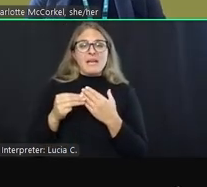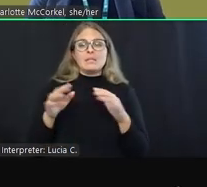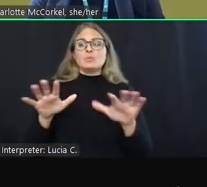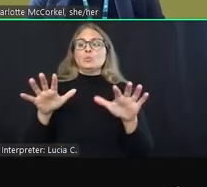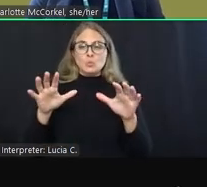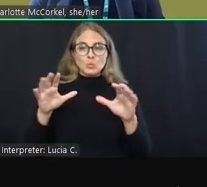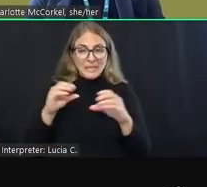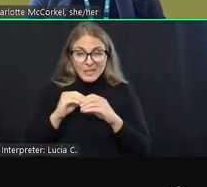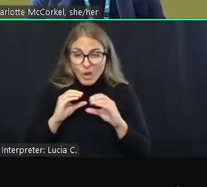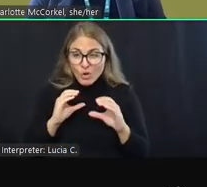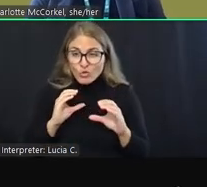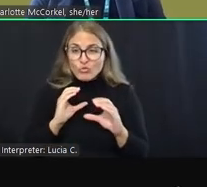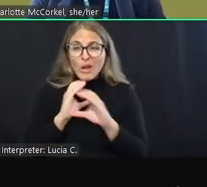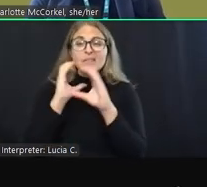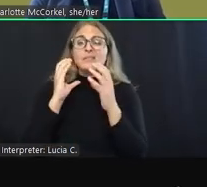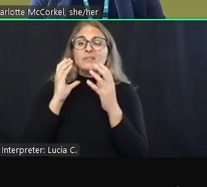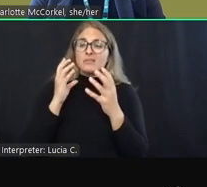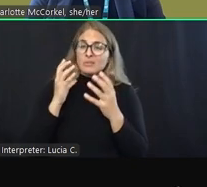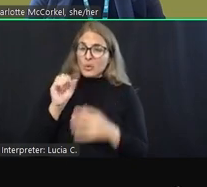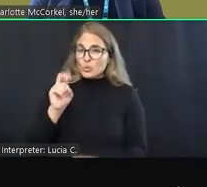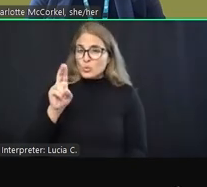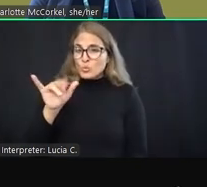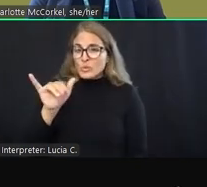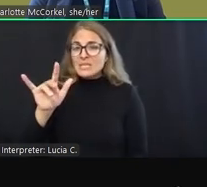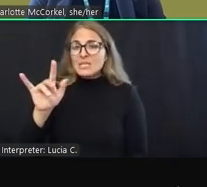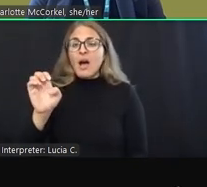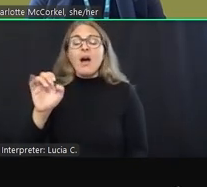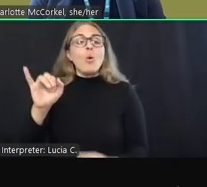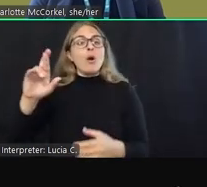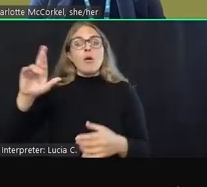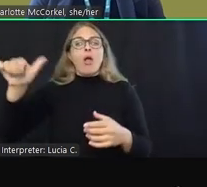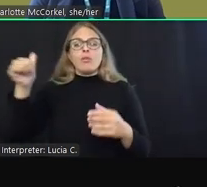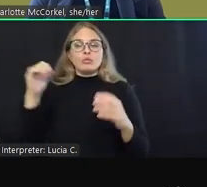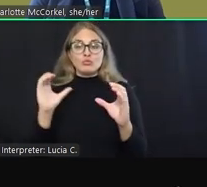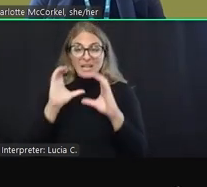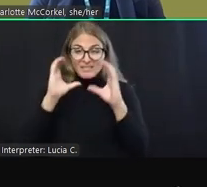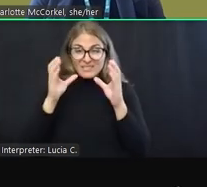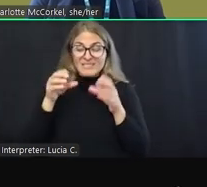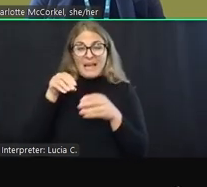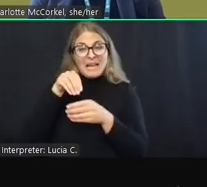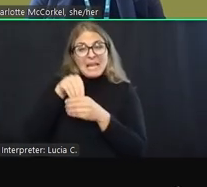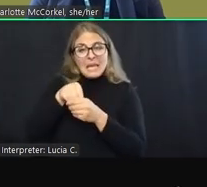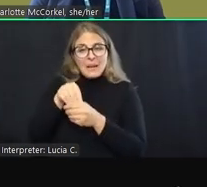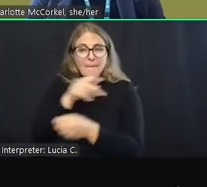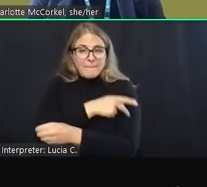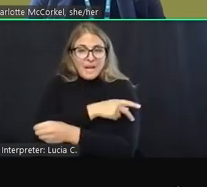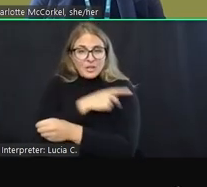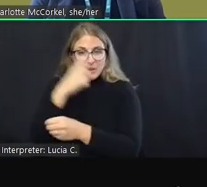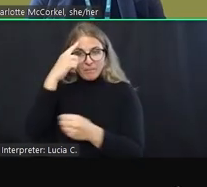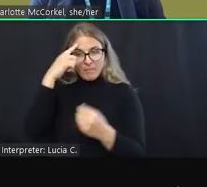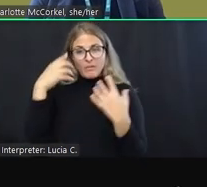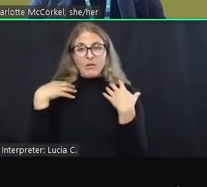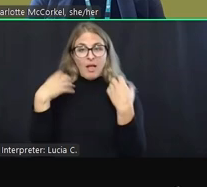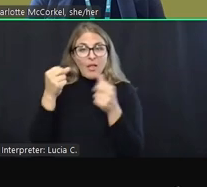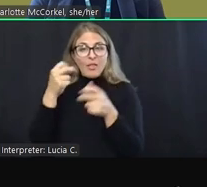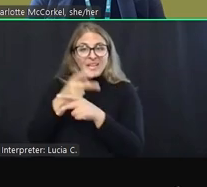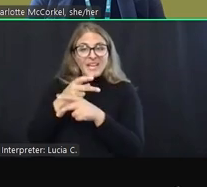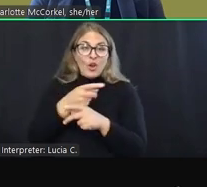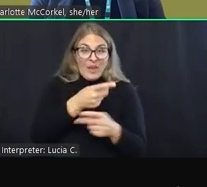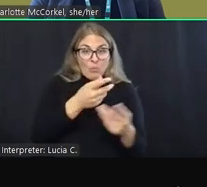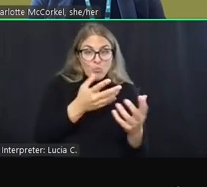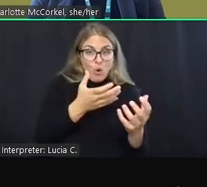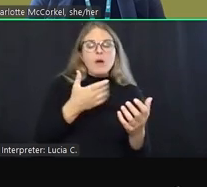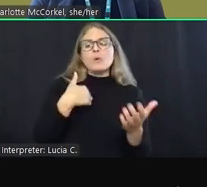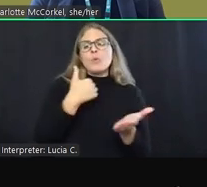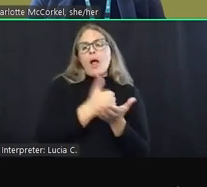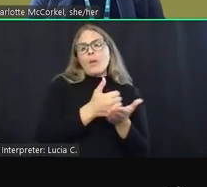crisis or another sort of psychiatric crisis such that inpatient mental health care is what they're wanting, we would help them get to the